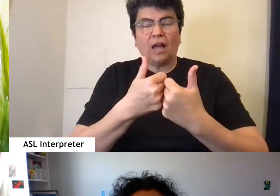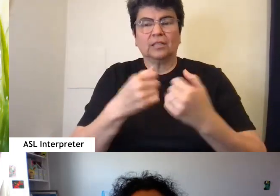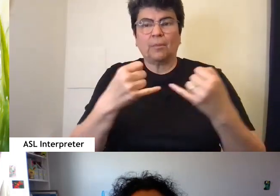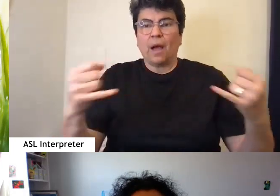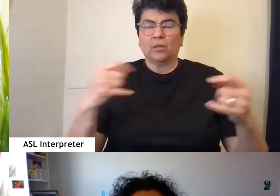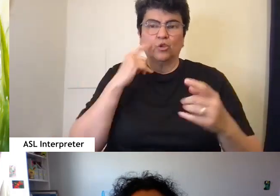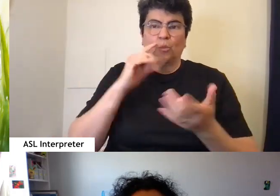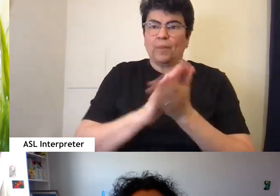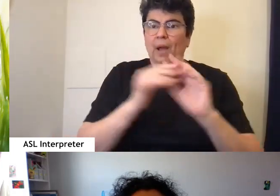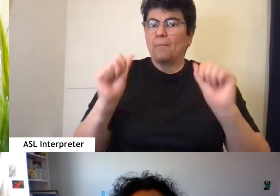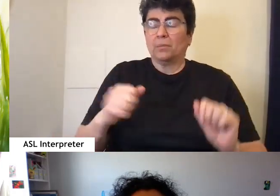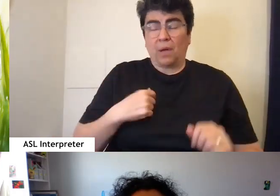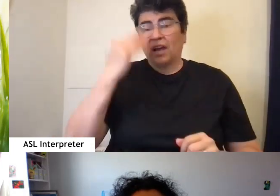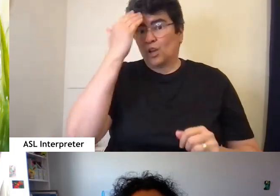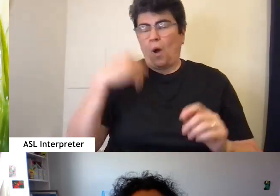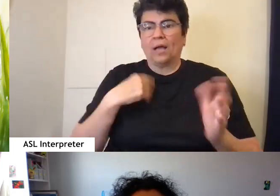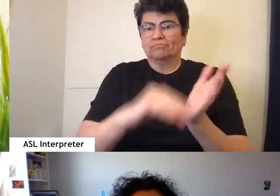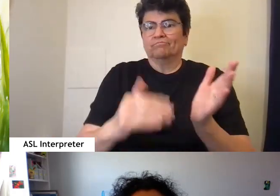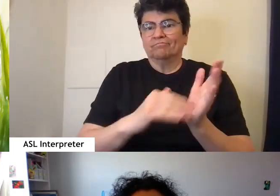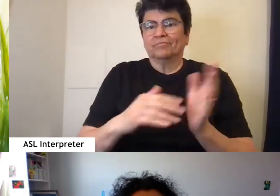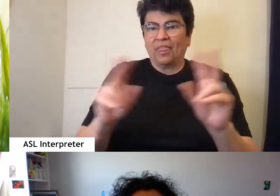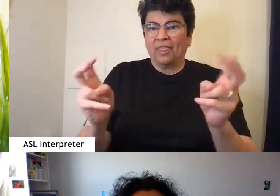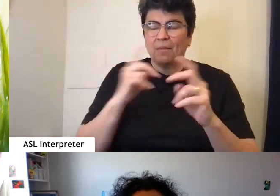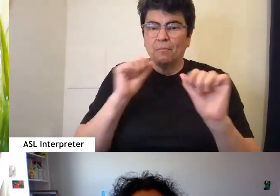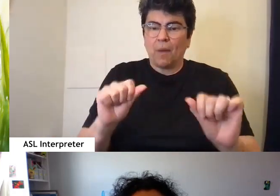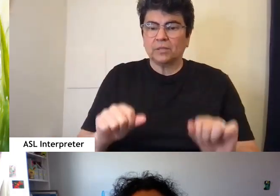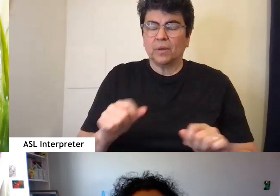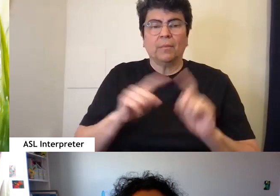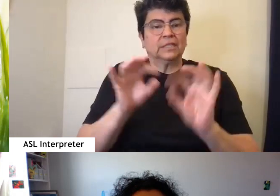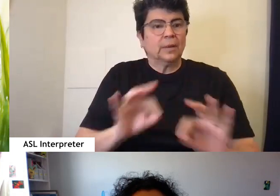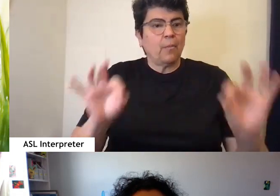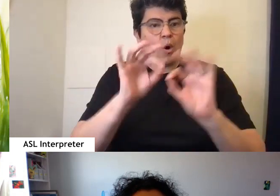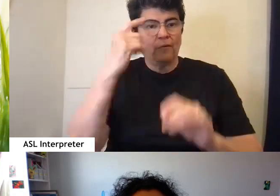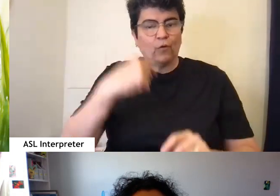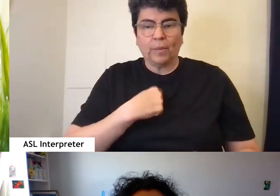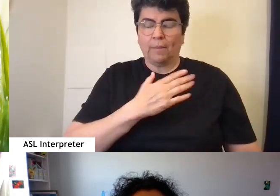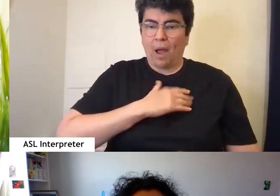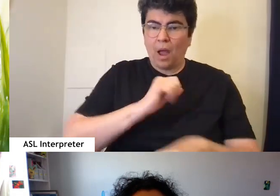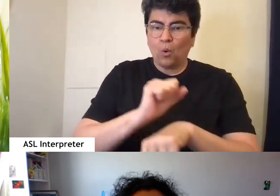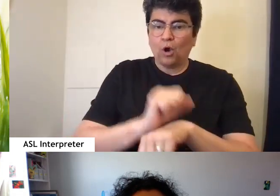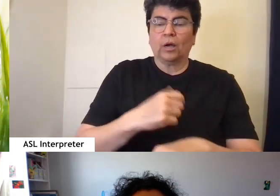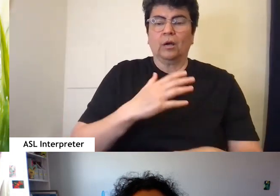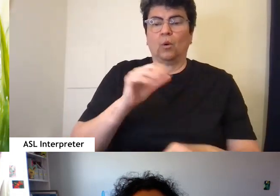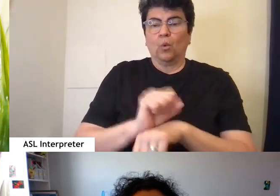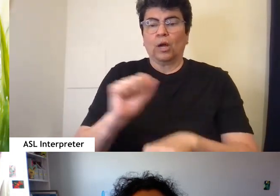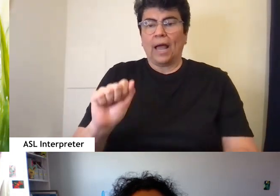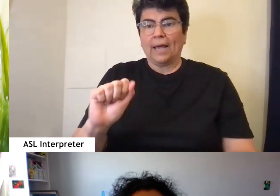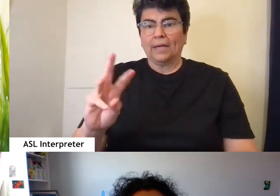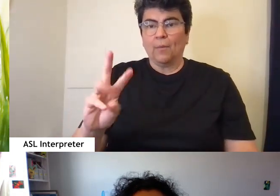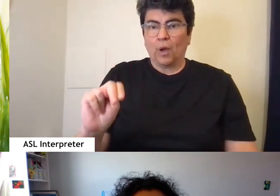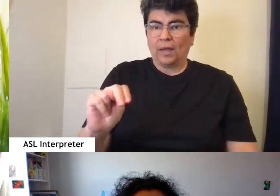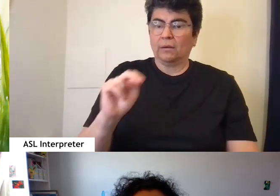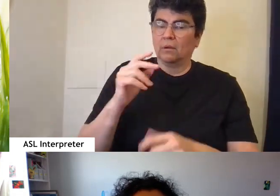keep returning to that theme, but it's so important to me and my work and the work AWN does is